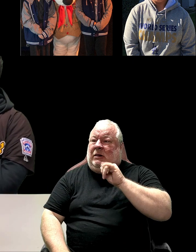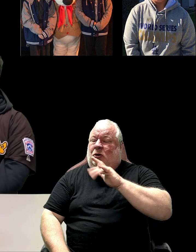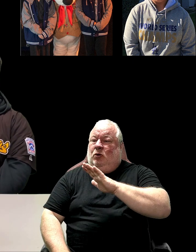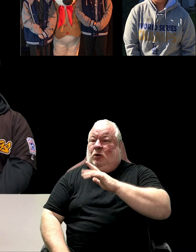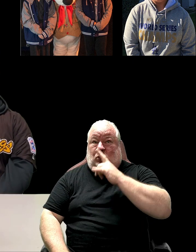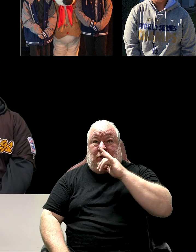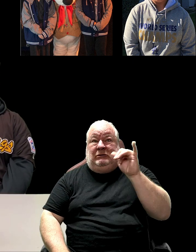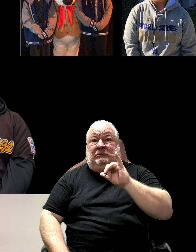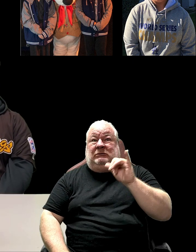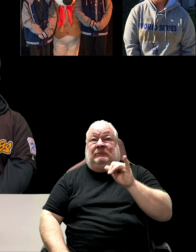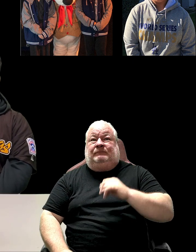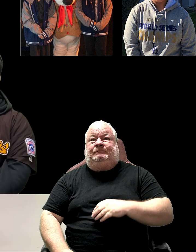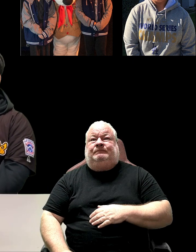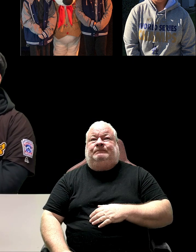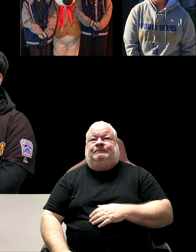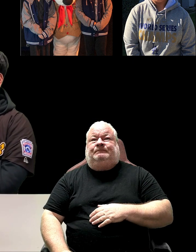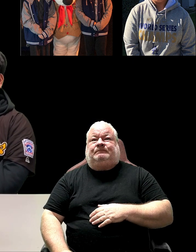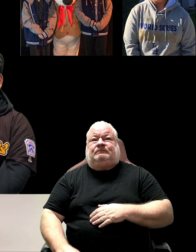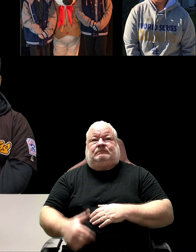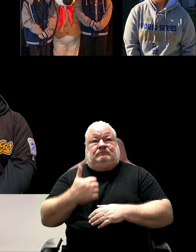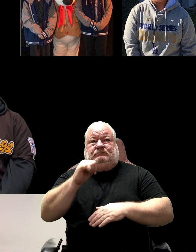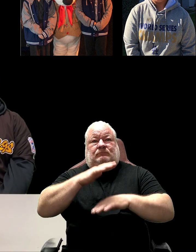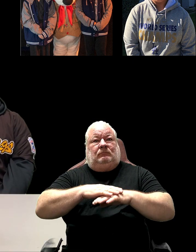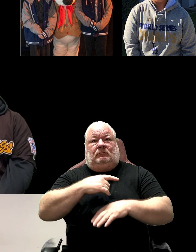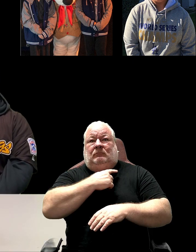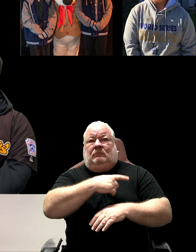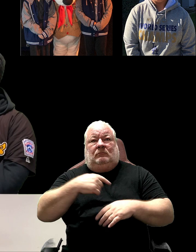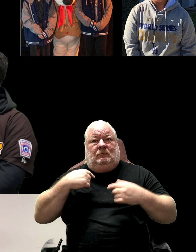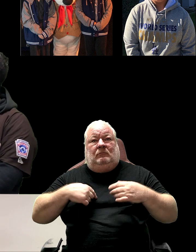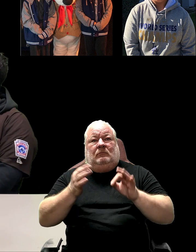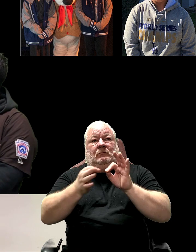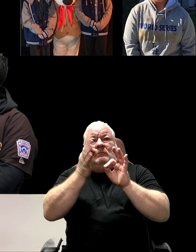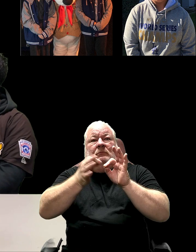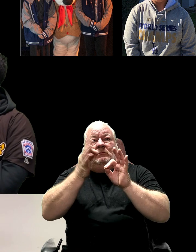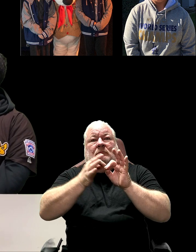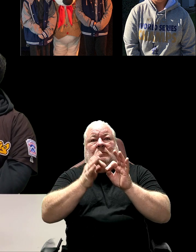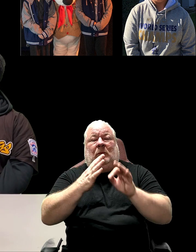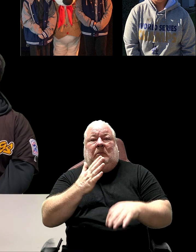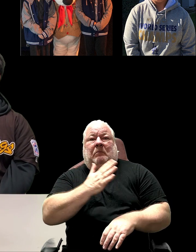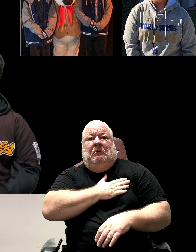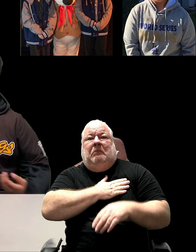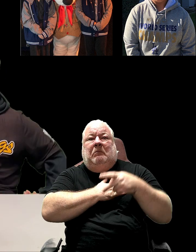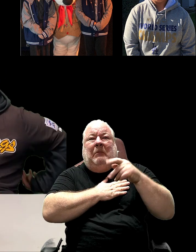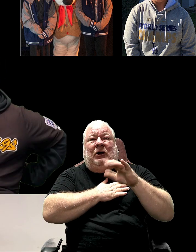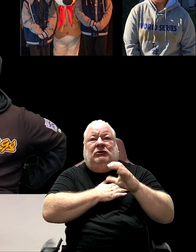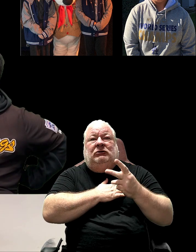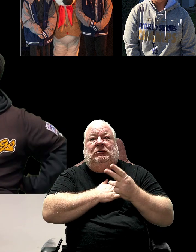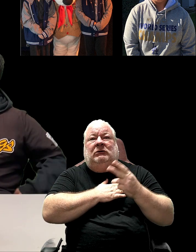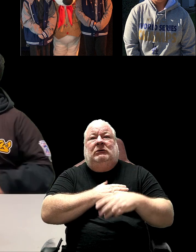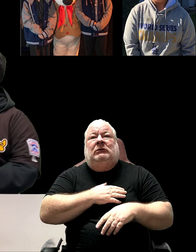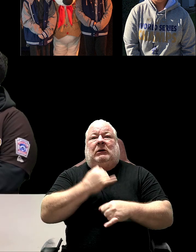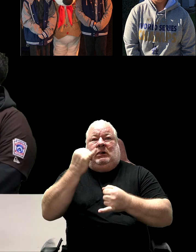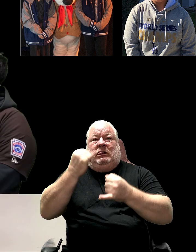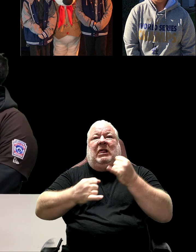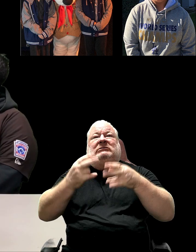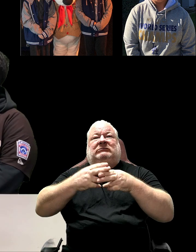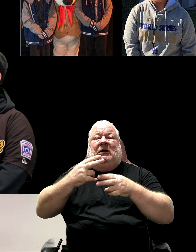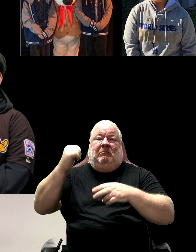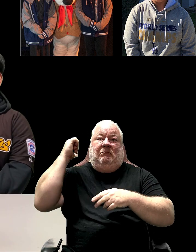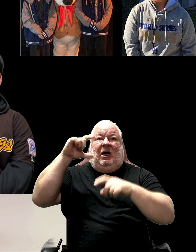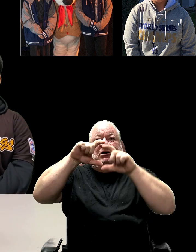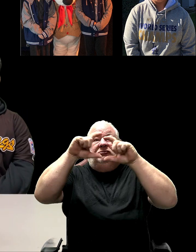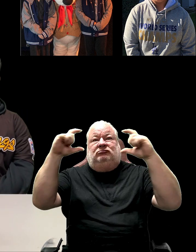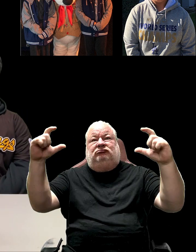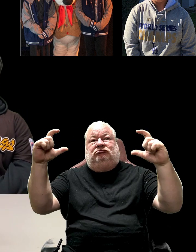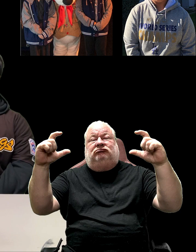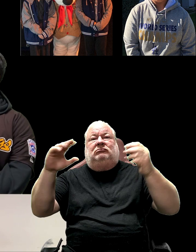Amelia Rose? Does yours look the same? Mm-hmm. Yeah? Does it have anything on it, like embroidery, like your name? It has your last name of the year. You got